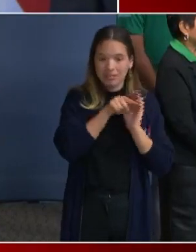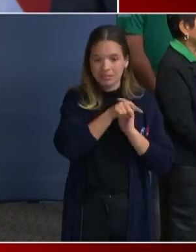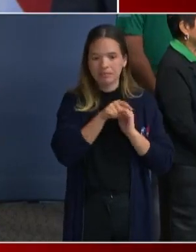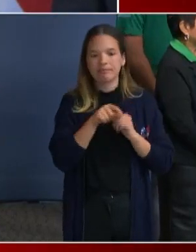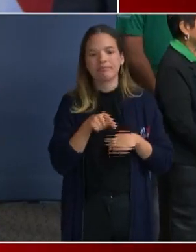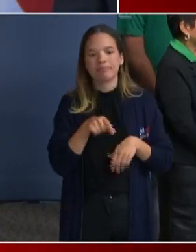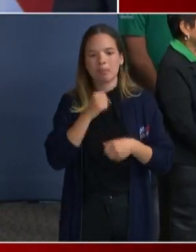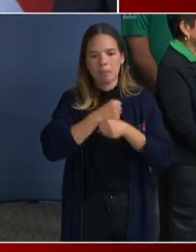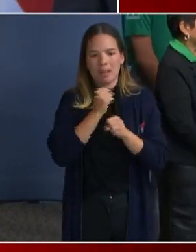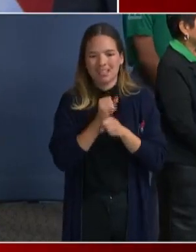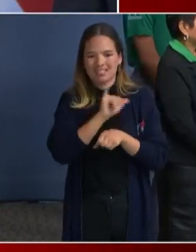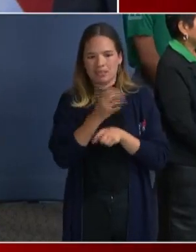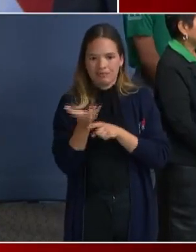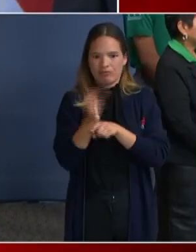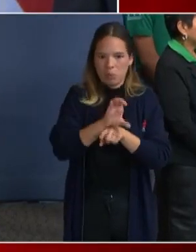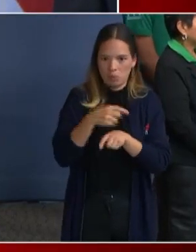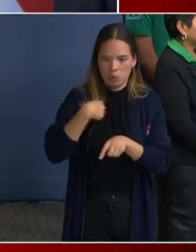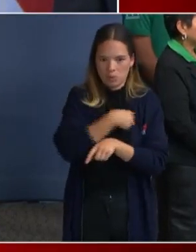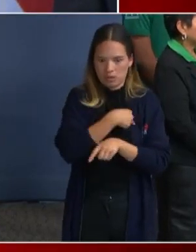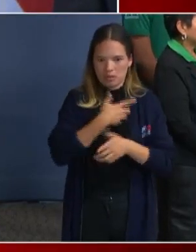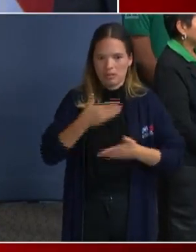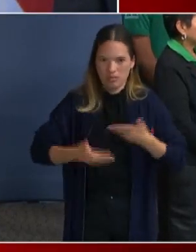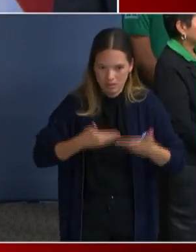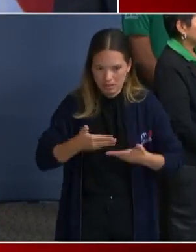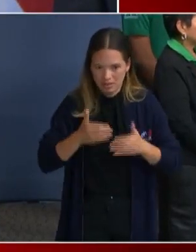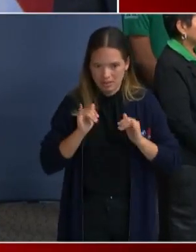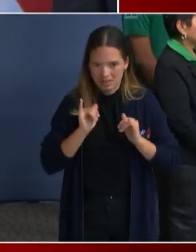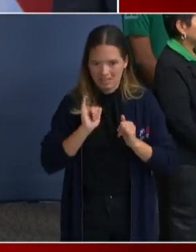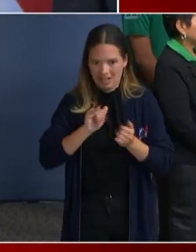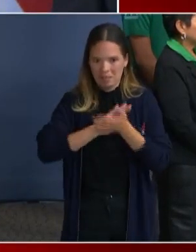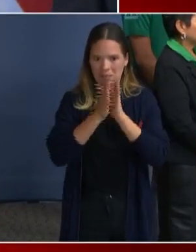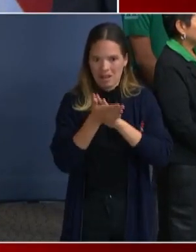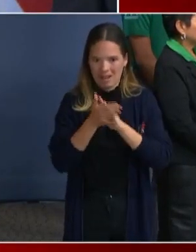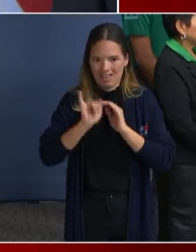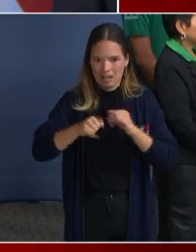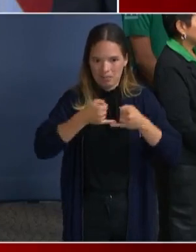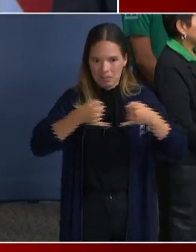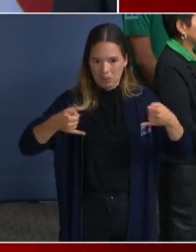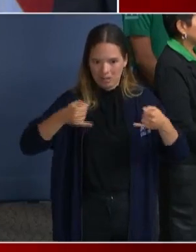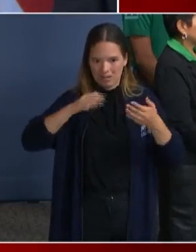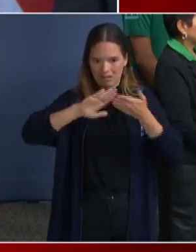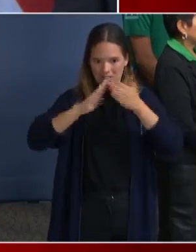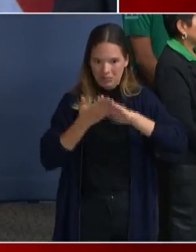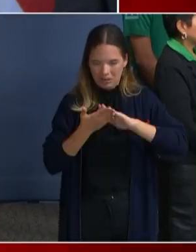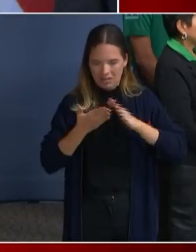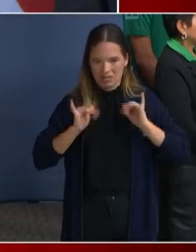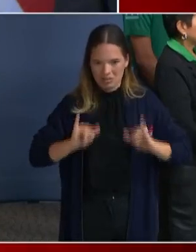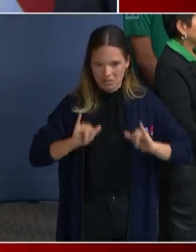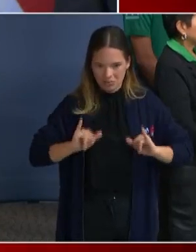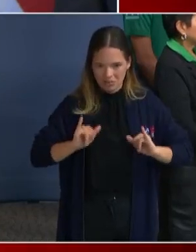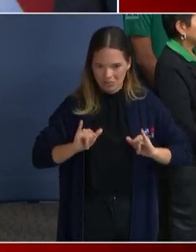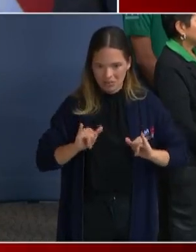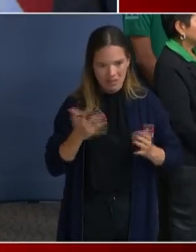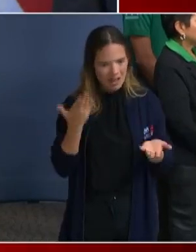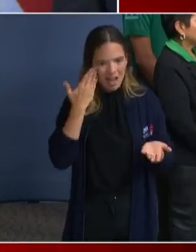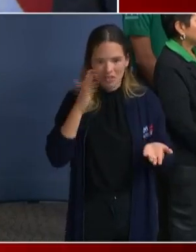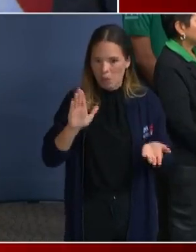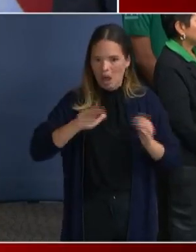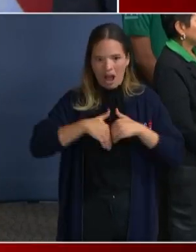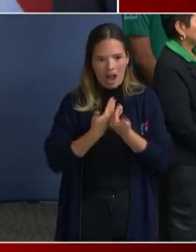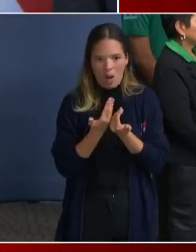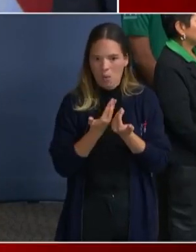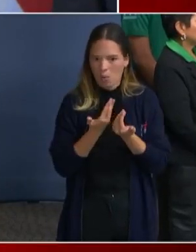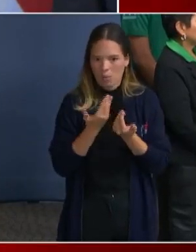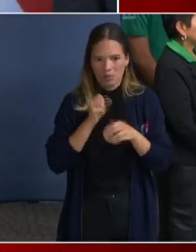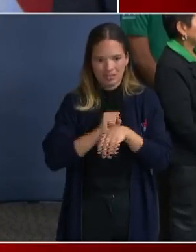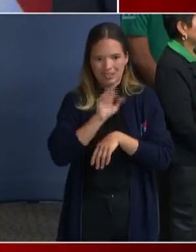how long this will take to resolve. We don't know how long they will continue busing. And so the right thing to do here is to be prepared to ensure we can